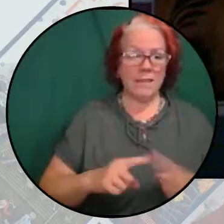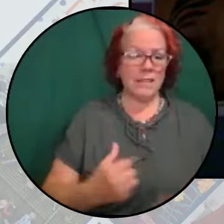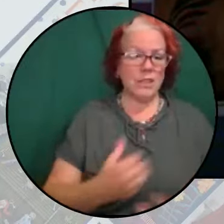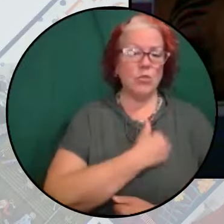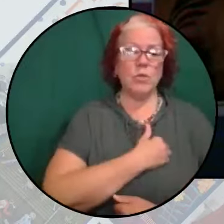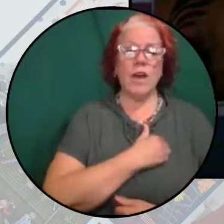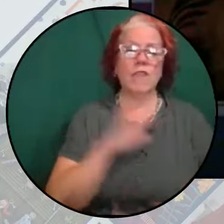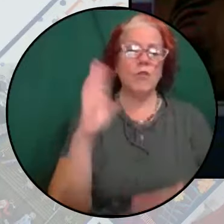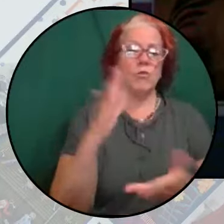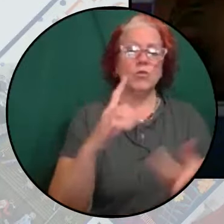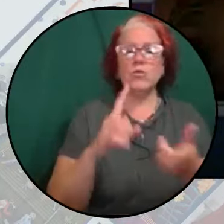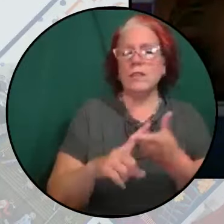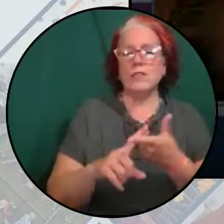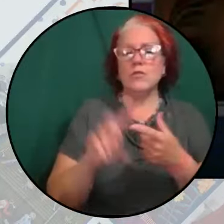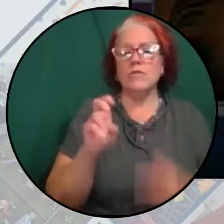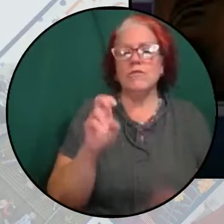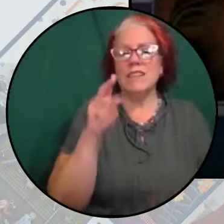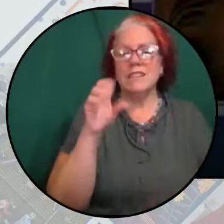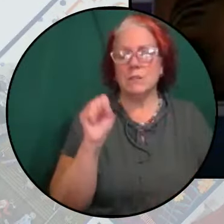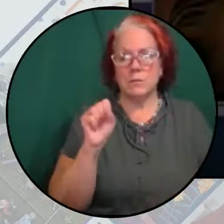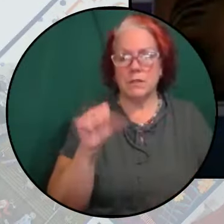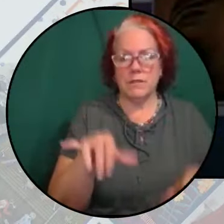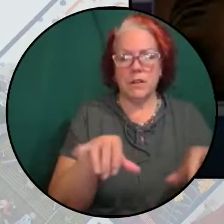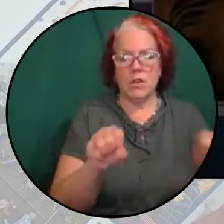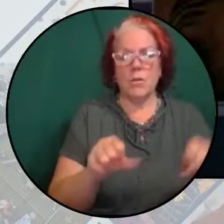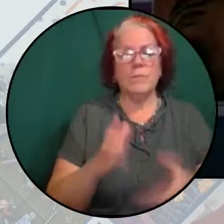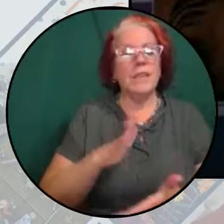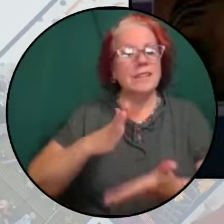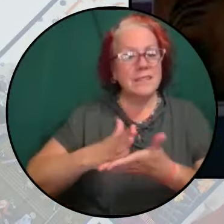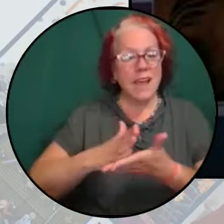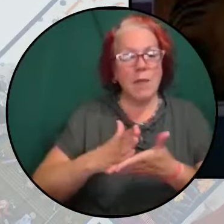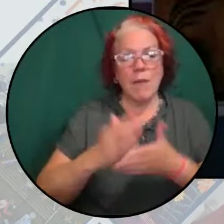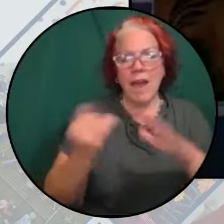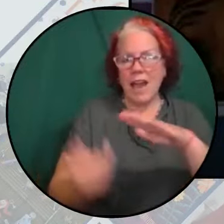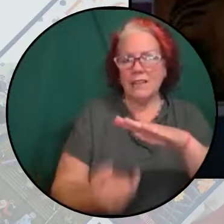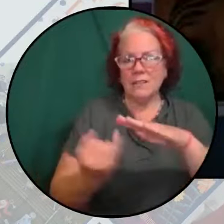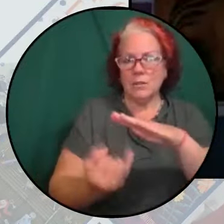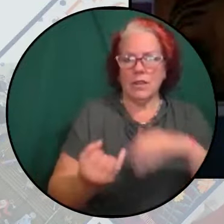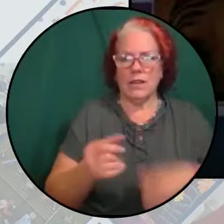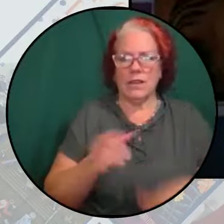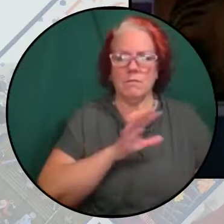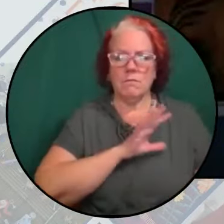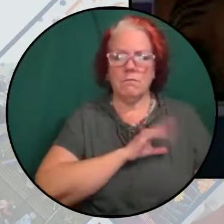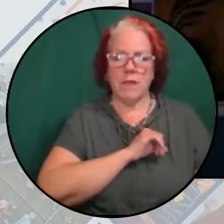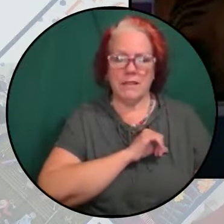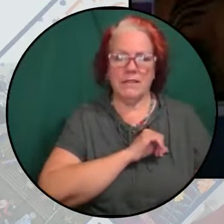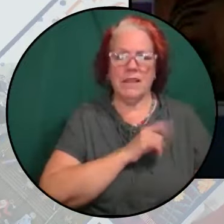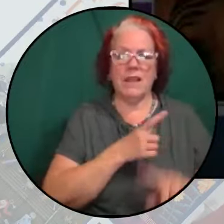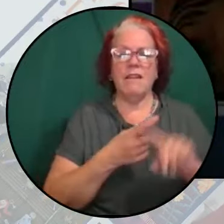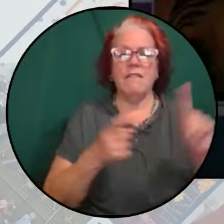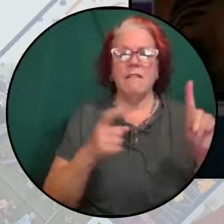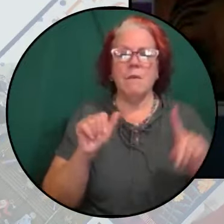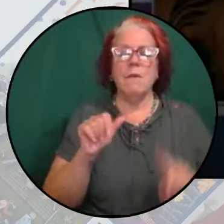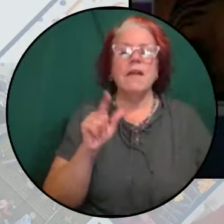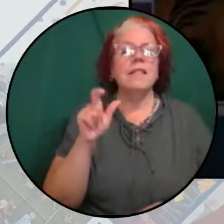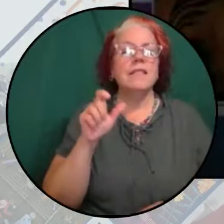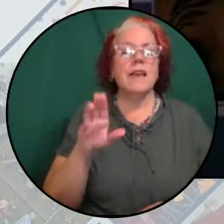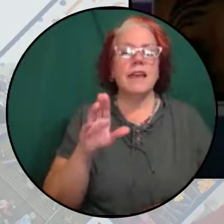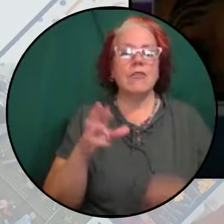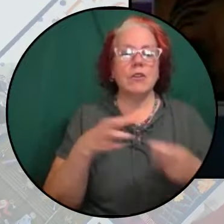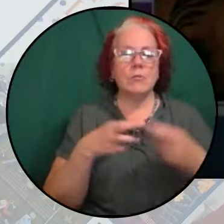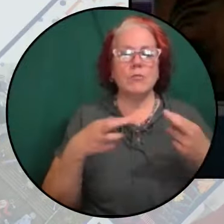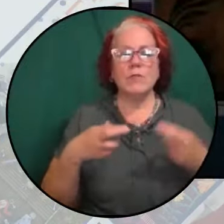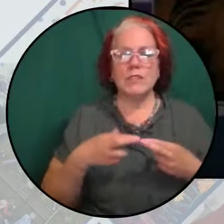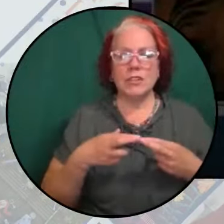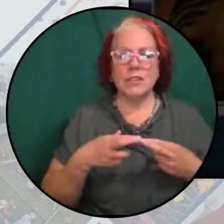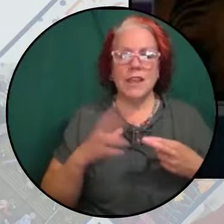victims of settler colonialism and stop isolating Palestine from the Arab region and North